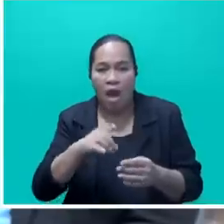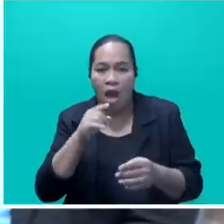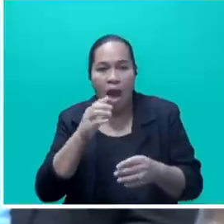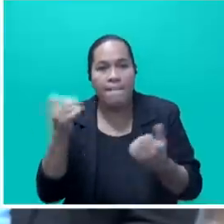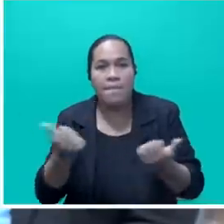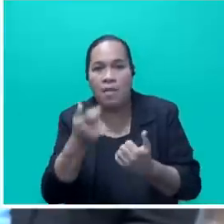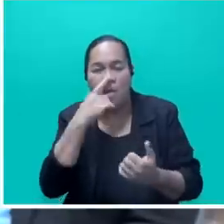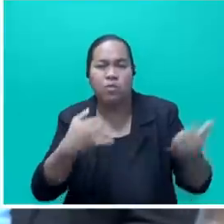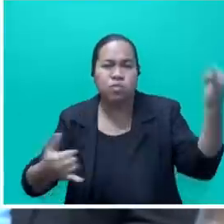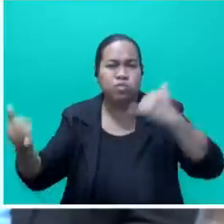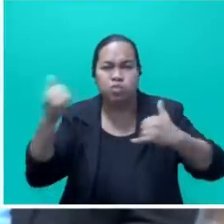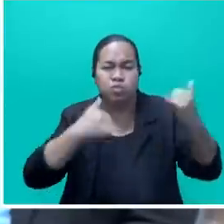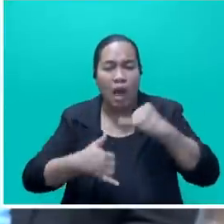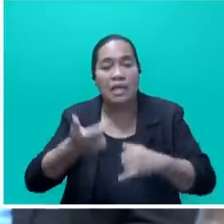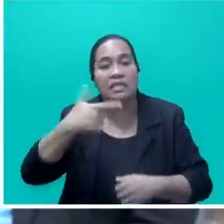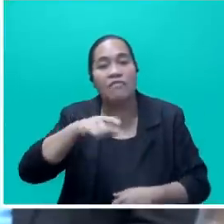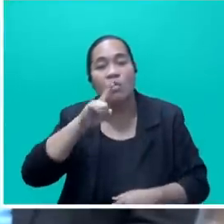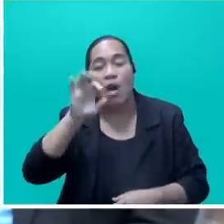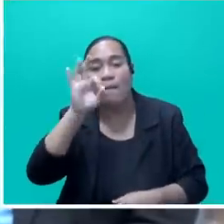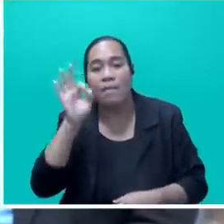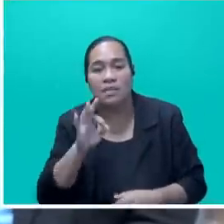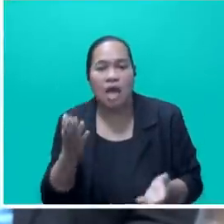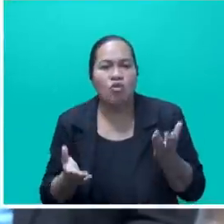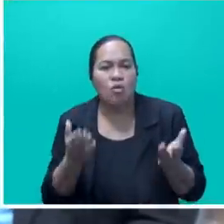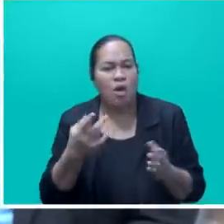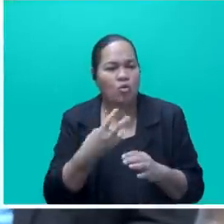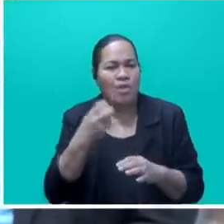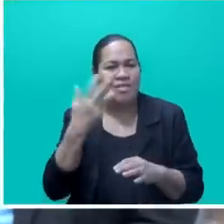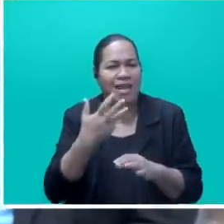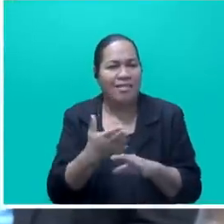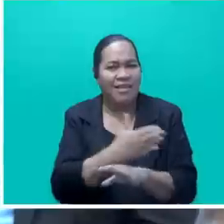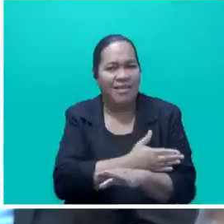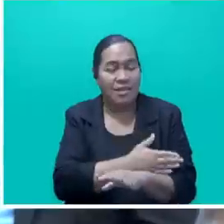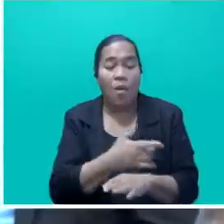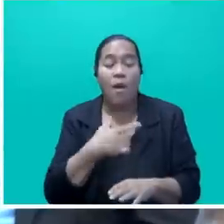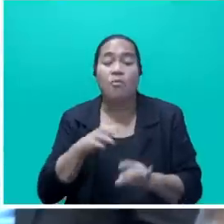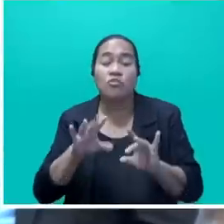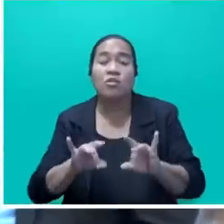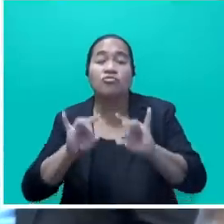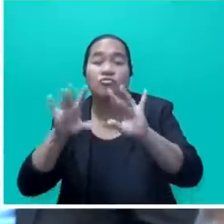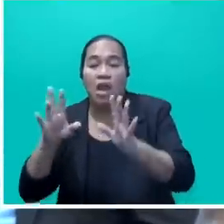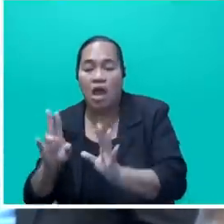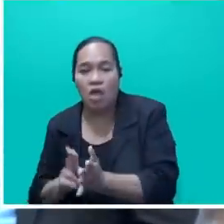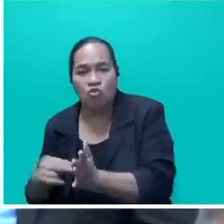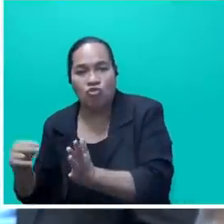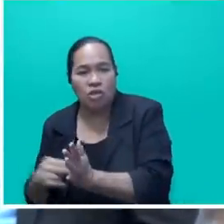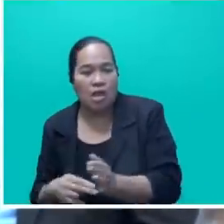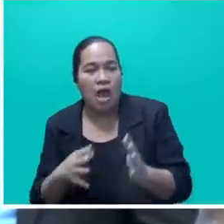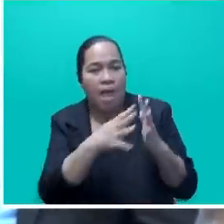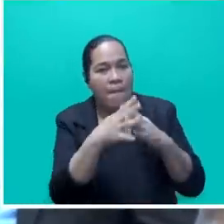reaching 71.1 percent of 2019 levels, underpinned by the Australia, New Zealand and the U.S. markets.